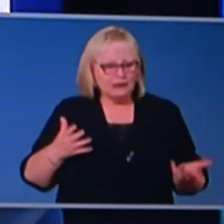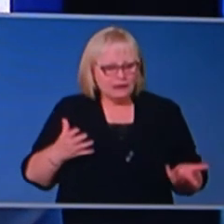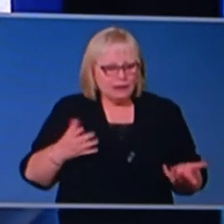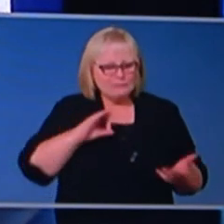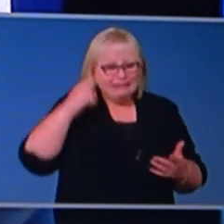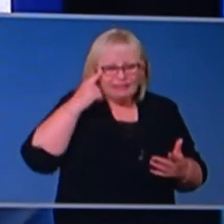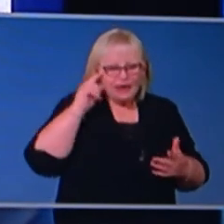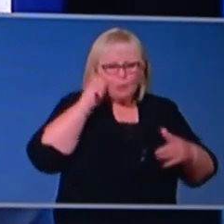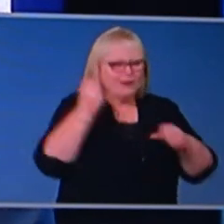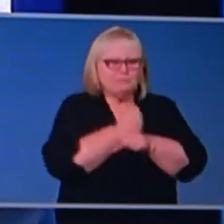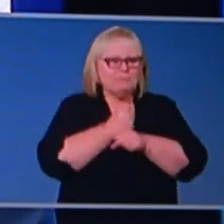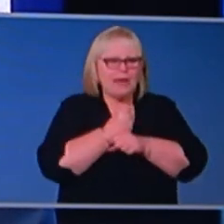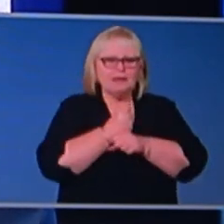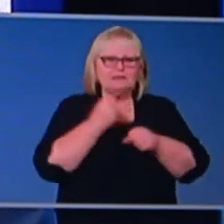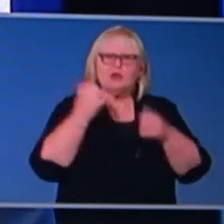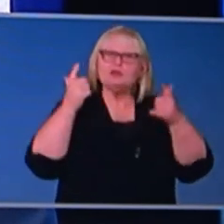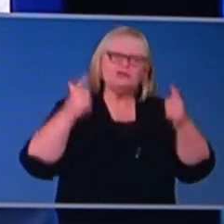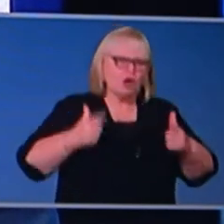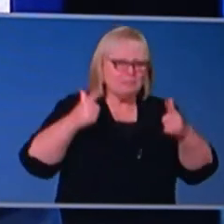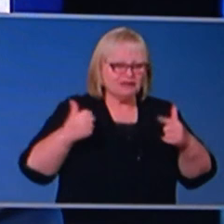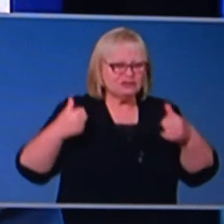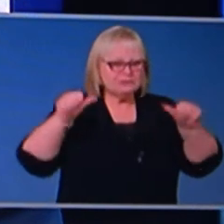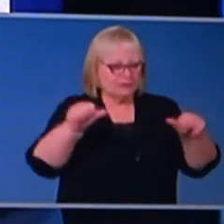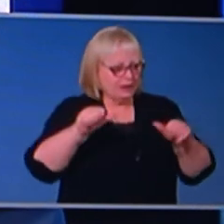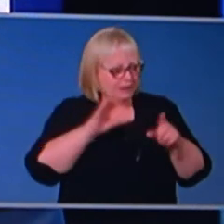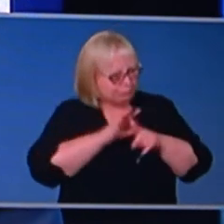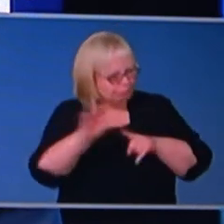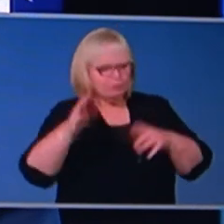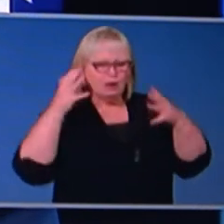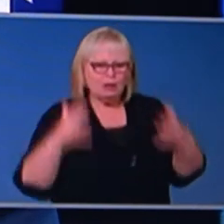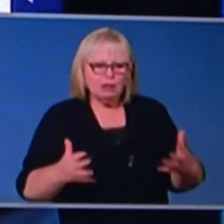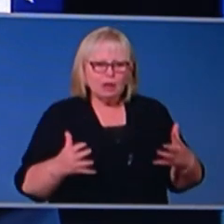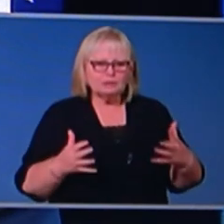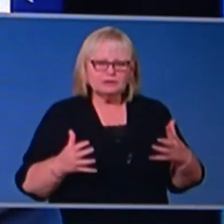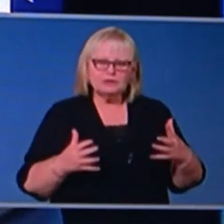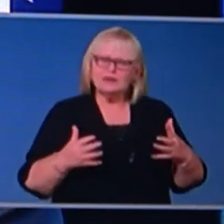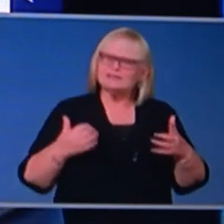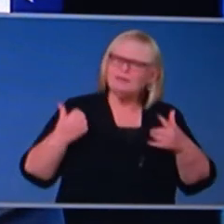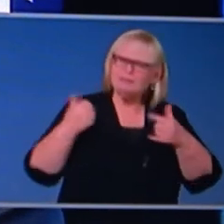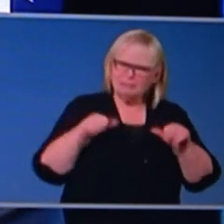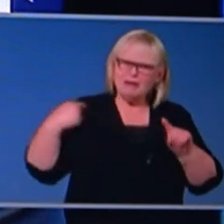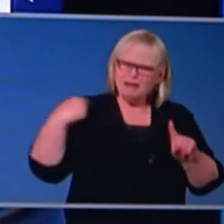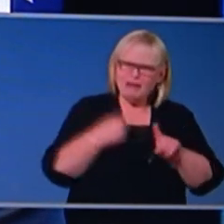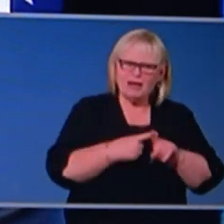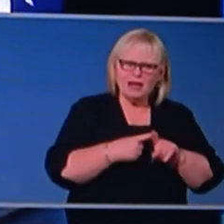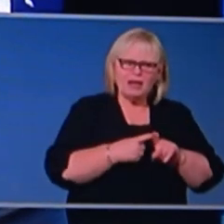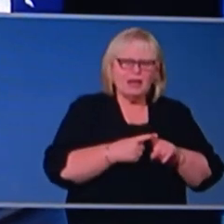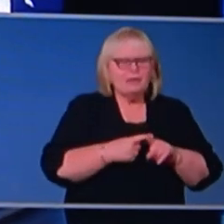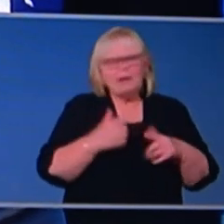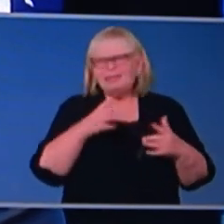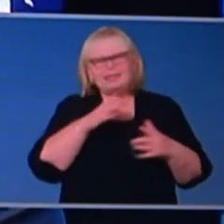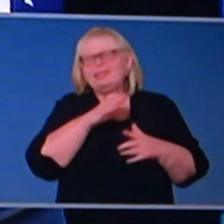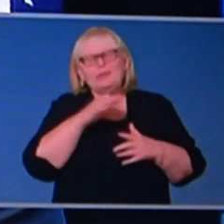progress on the coronavirus, uh, at this, at this time. And, and we have. So there are, I think, many uncertainties, but there's no doubt, John, that